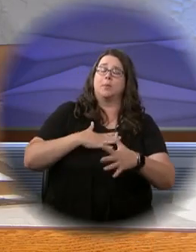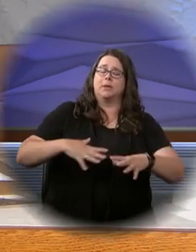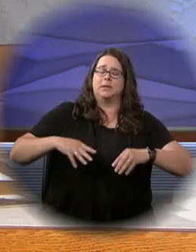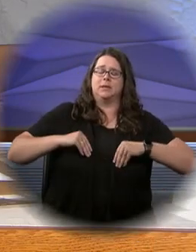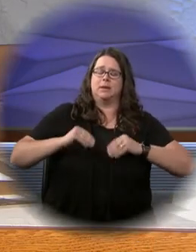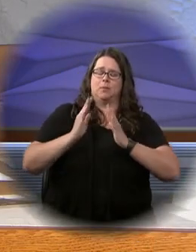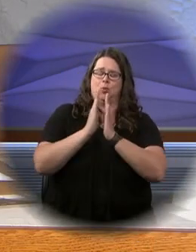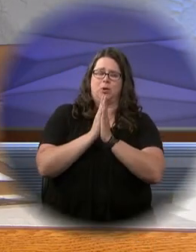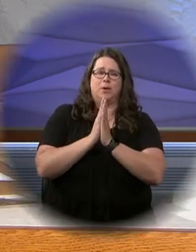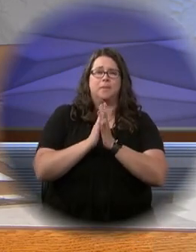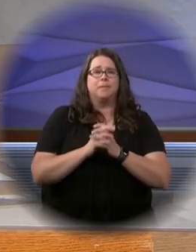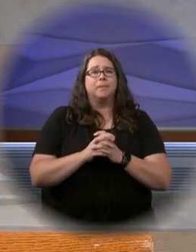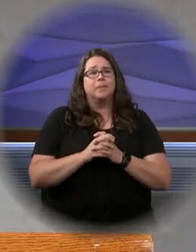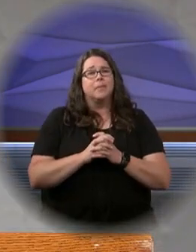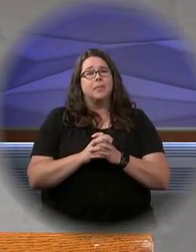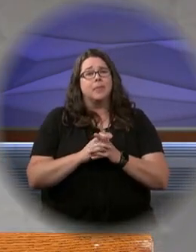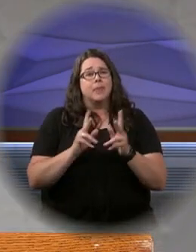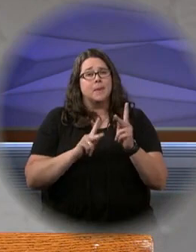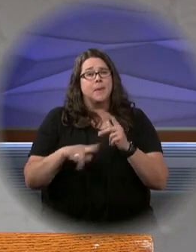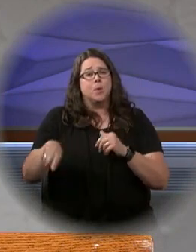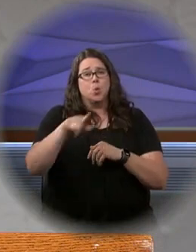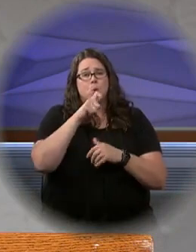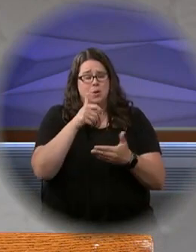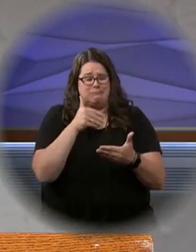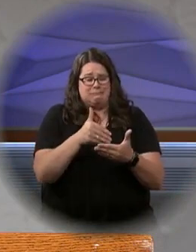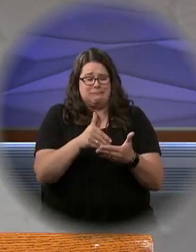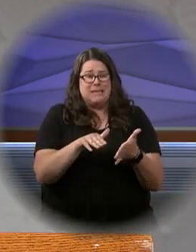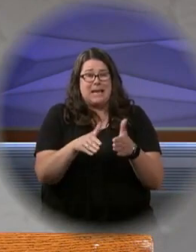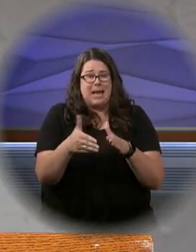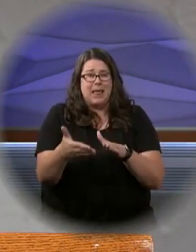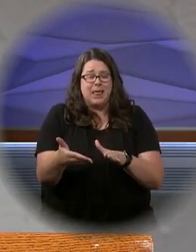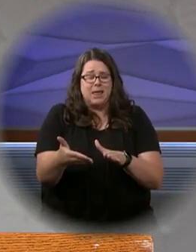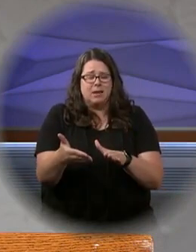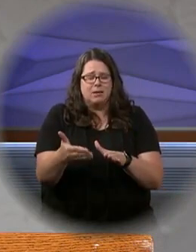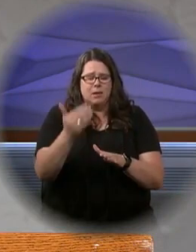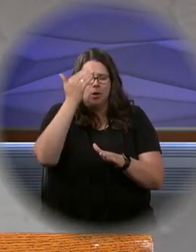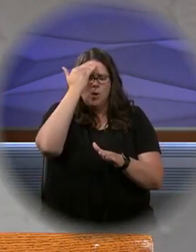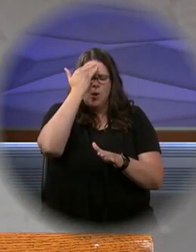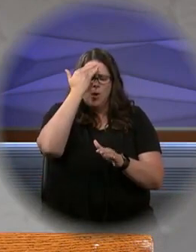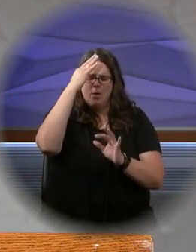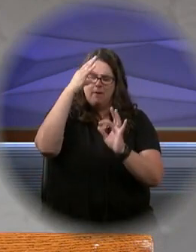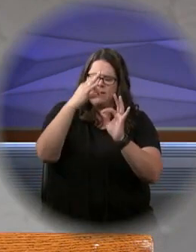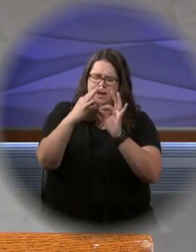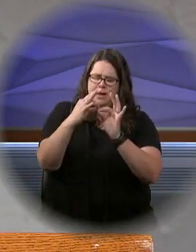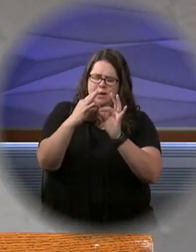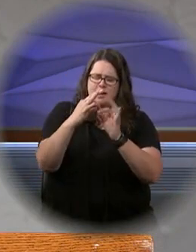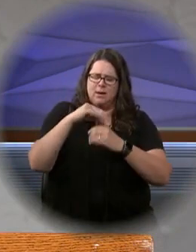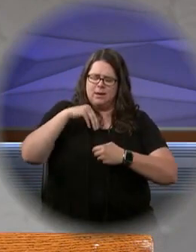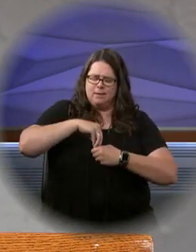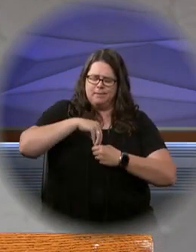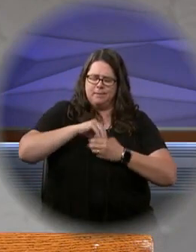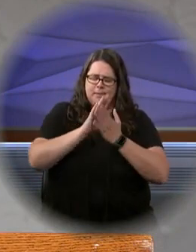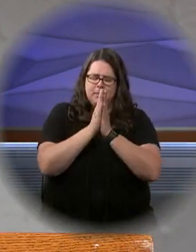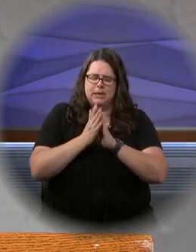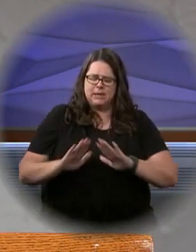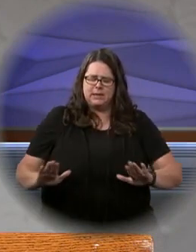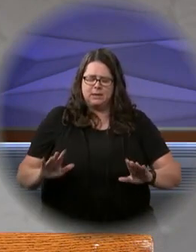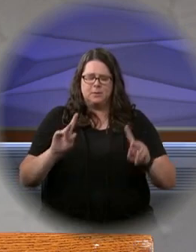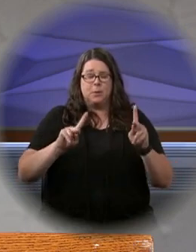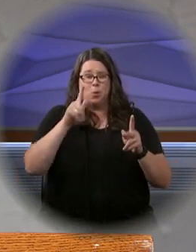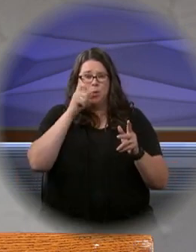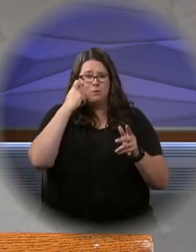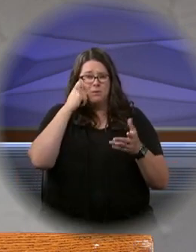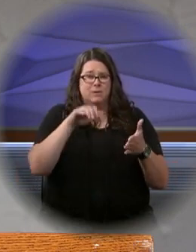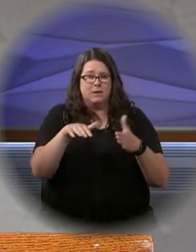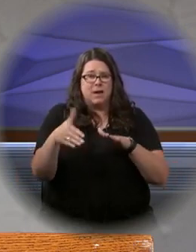Lord, hear our prayer. That those near death may know true faith and inner peace. And for all who have